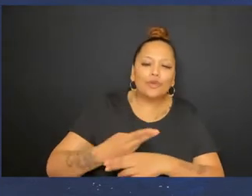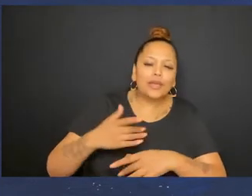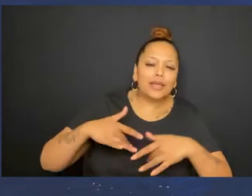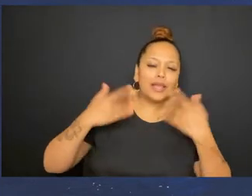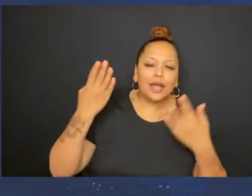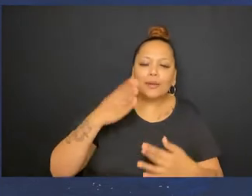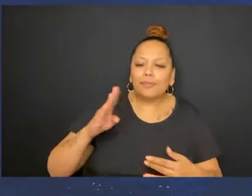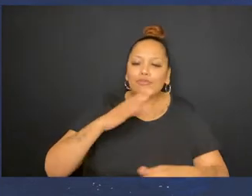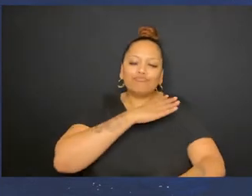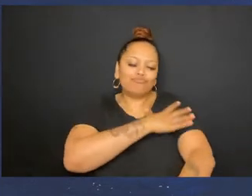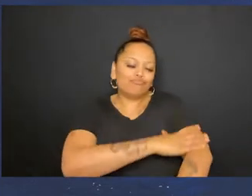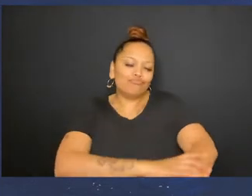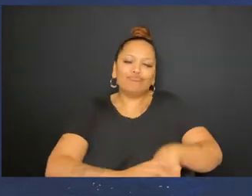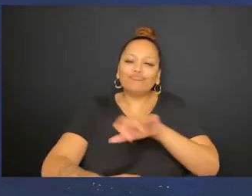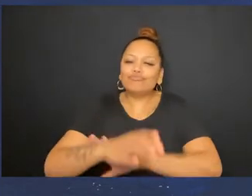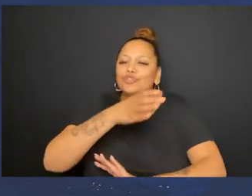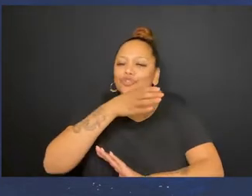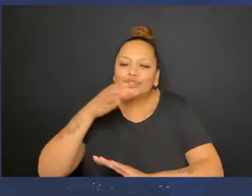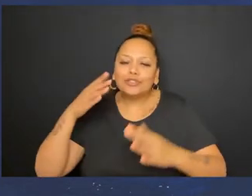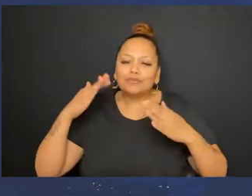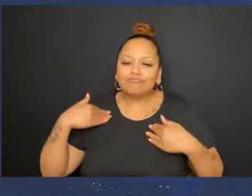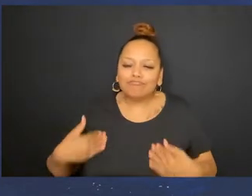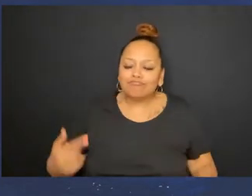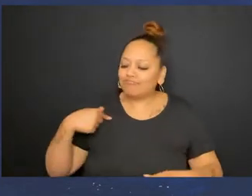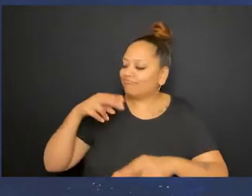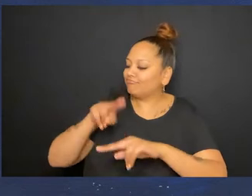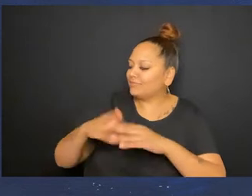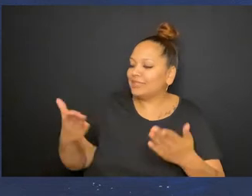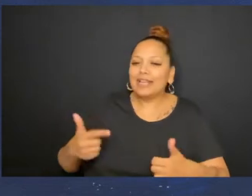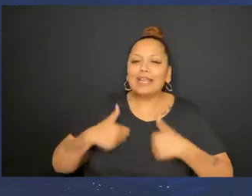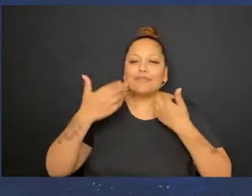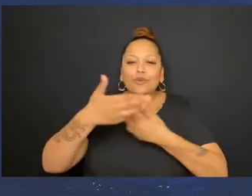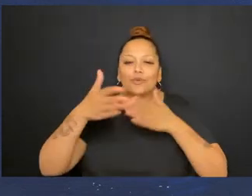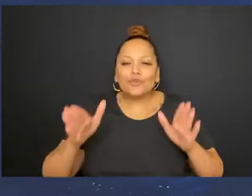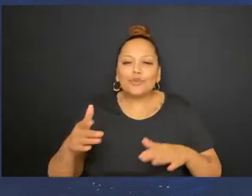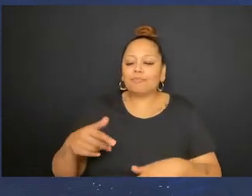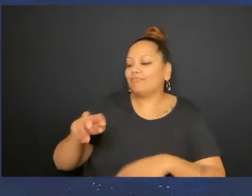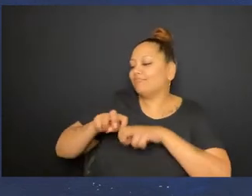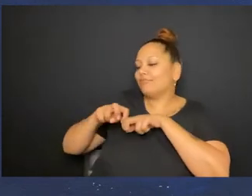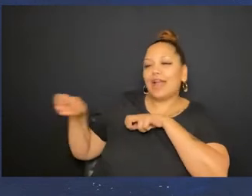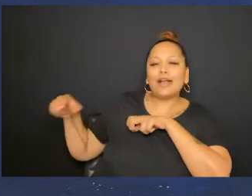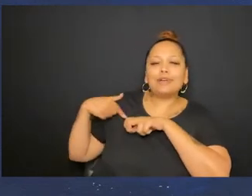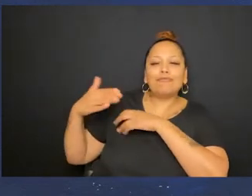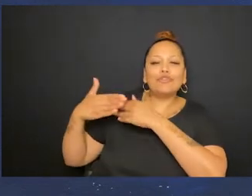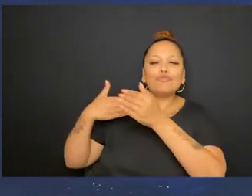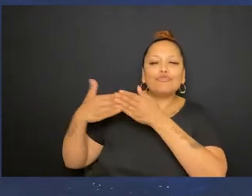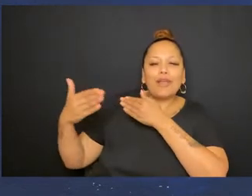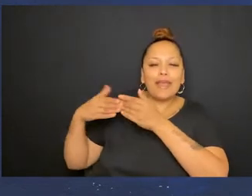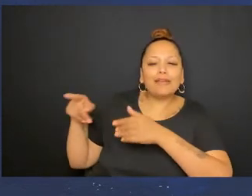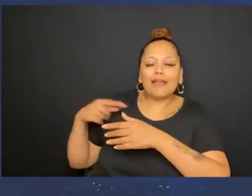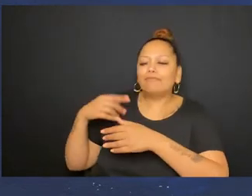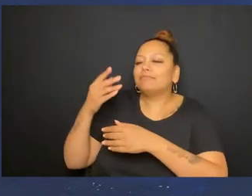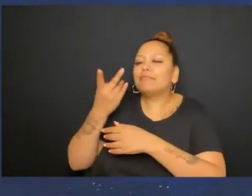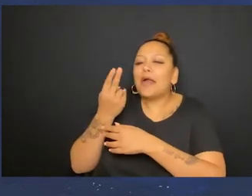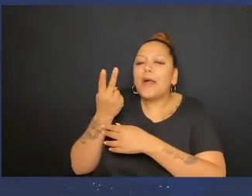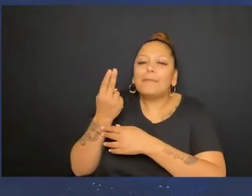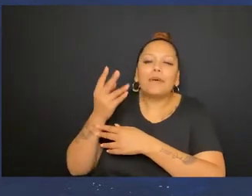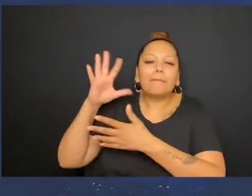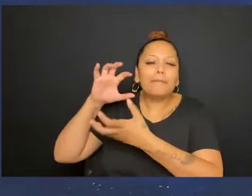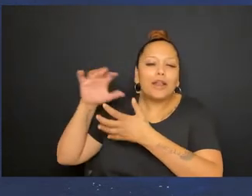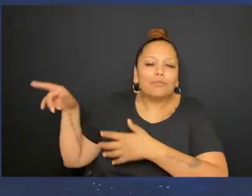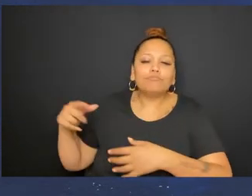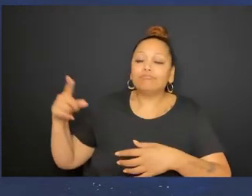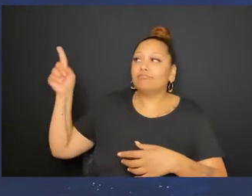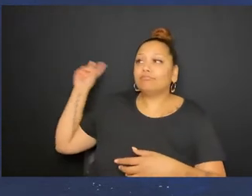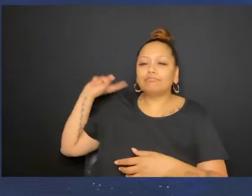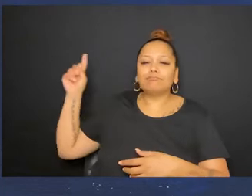Today I'm wearing a light blue long sleeve denim shirt and I'm sitting in my living room. On my left is a grey couch with a couple of